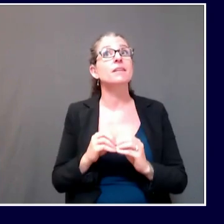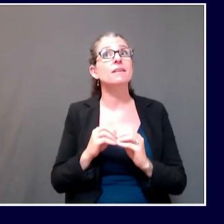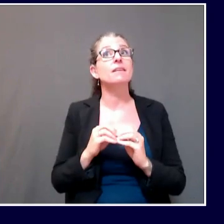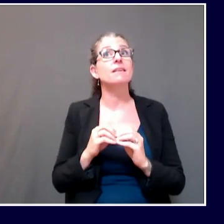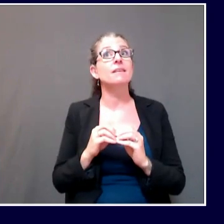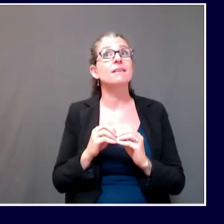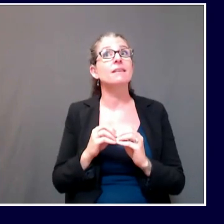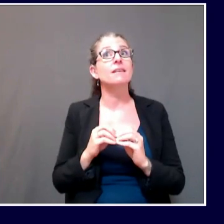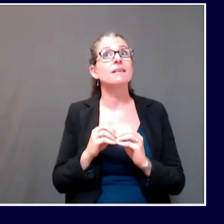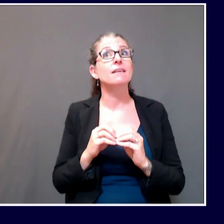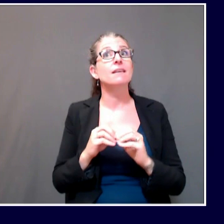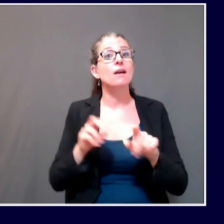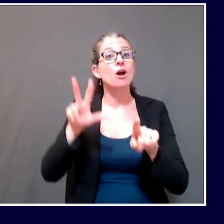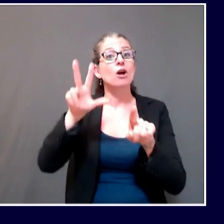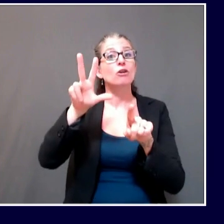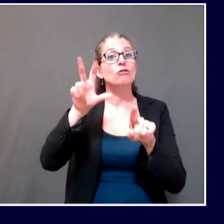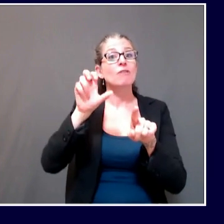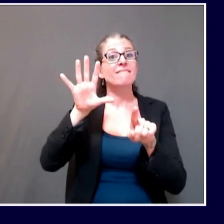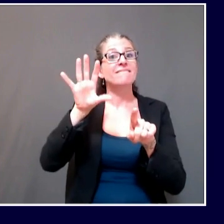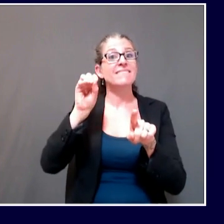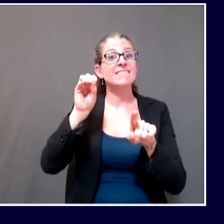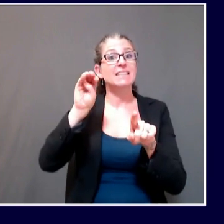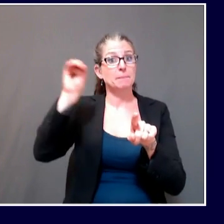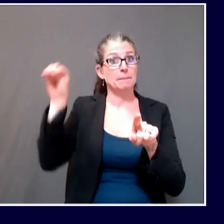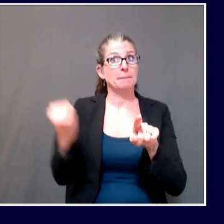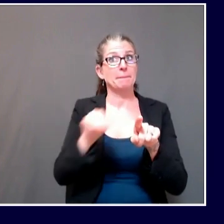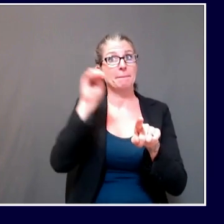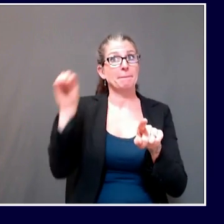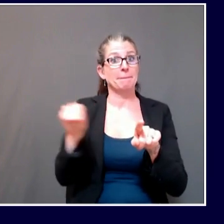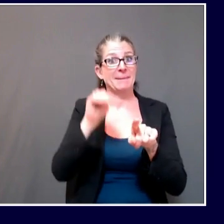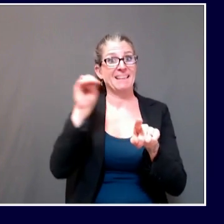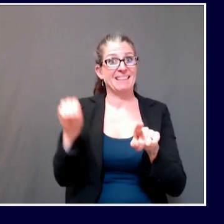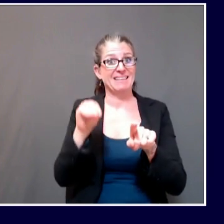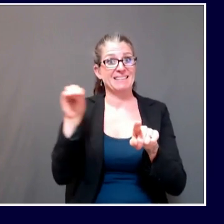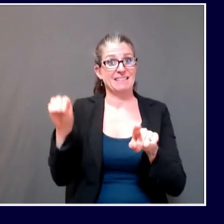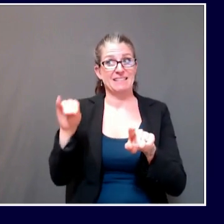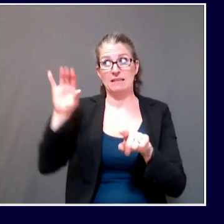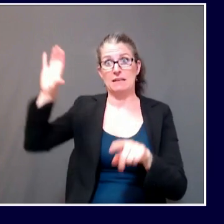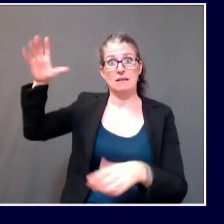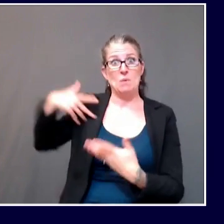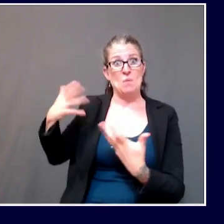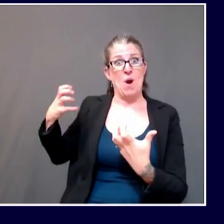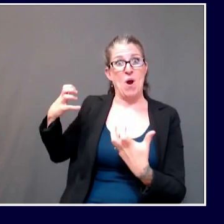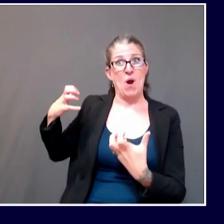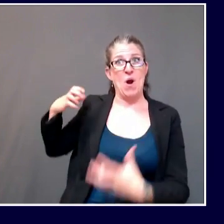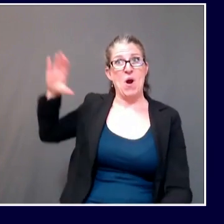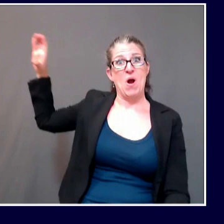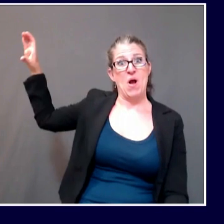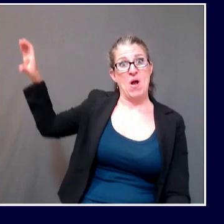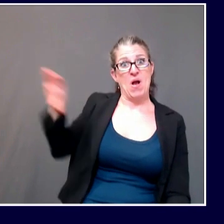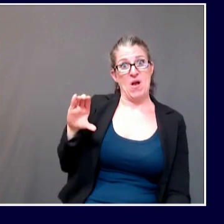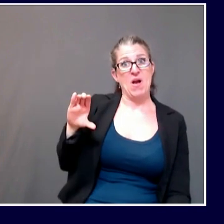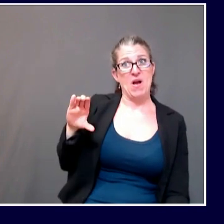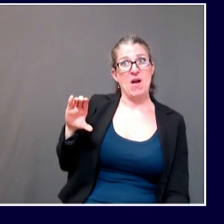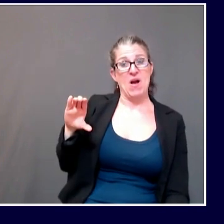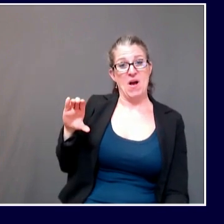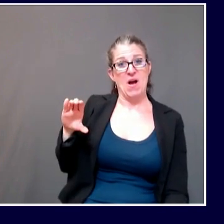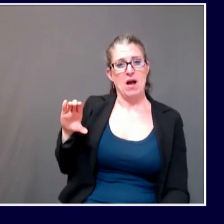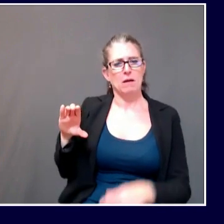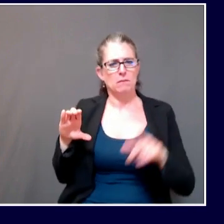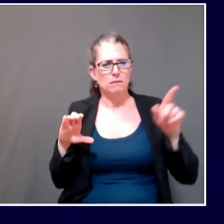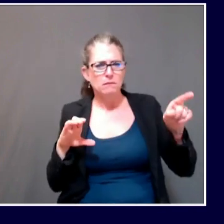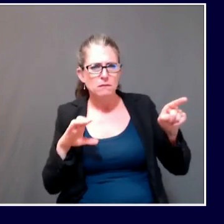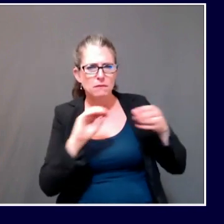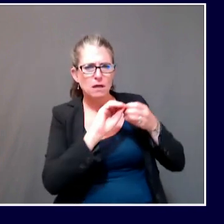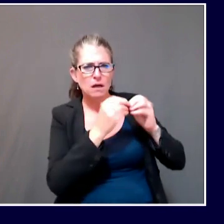Is this going to be the extent of business aid with at least that pool of CARES Act money? And you've also got $440 million or so, by my count, in